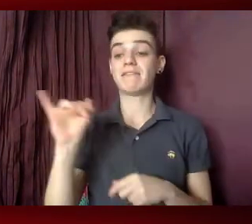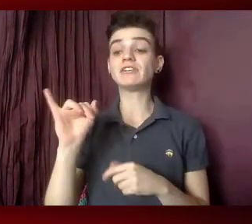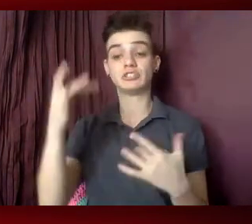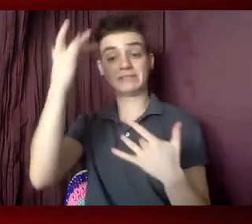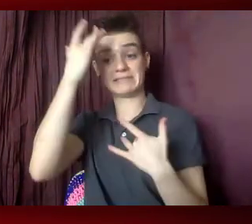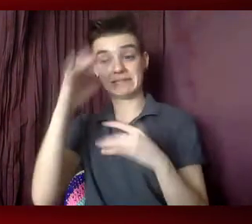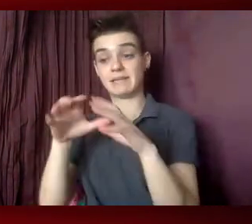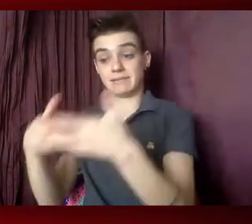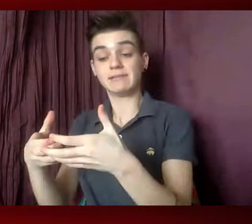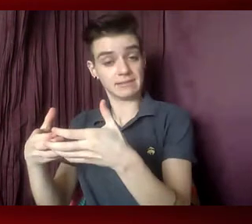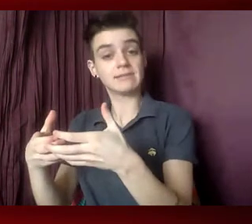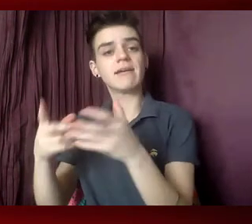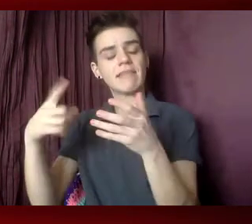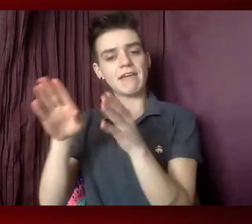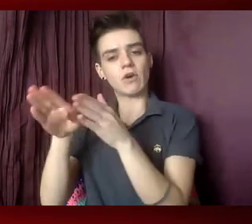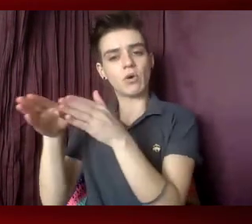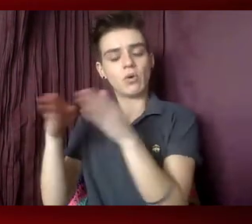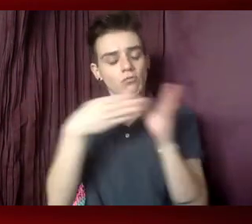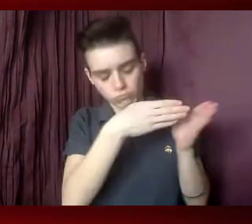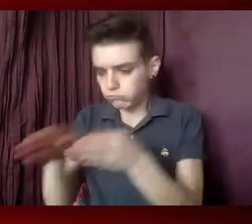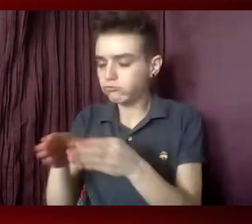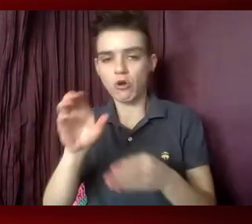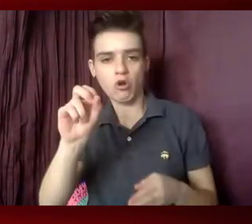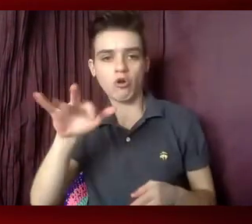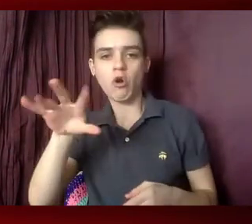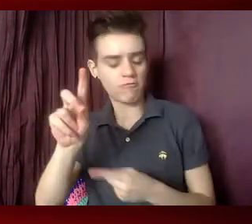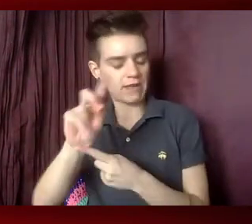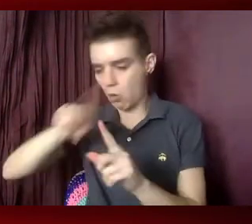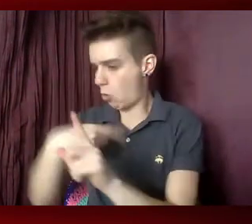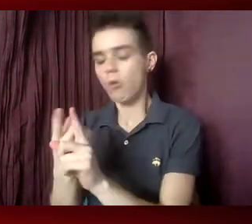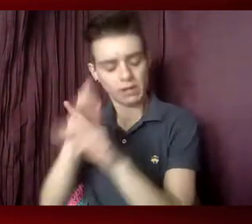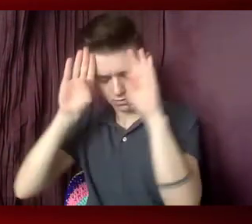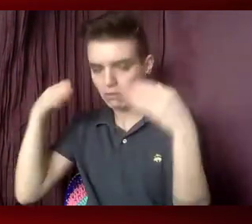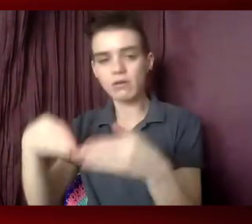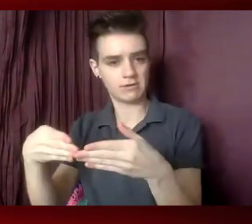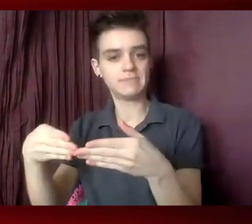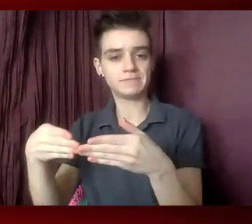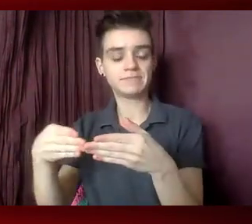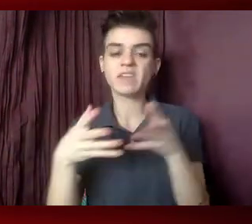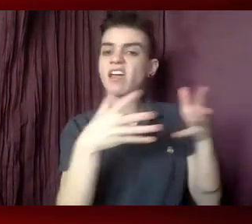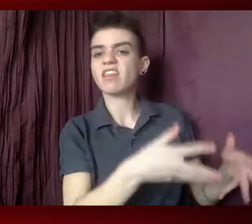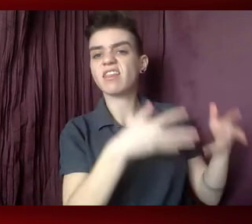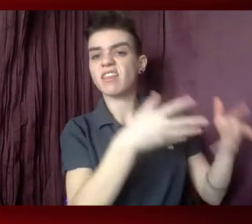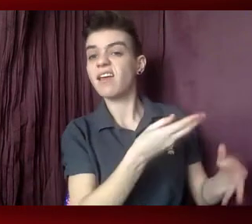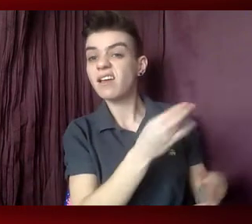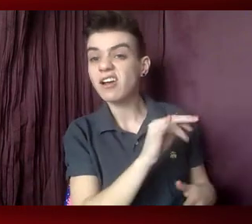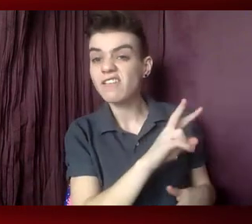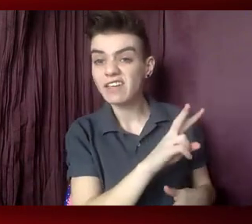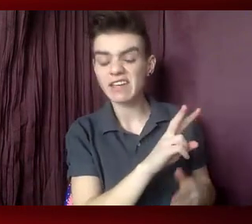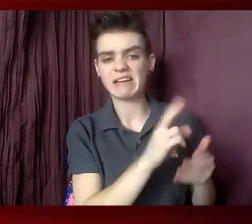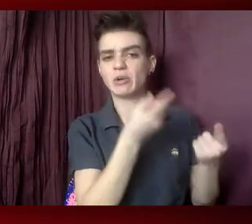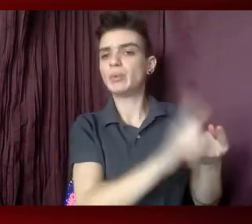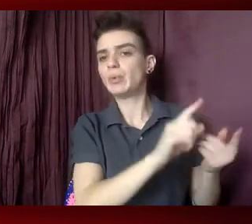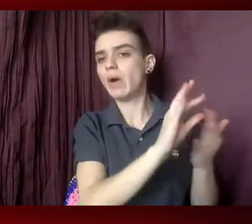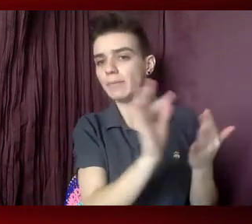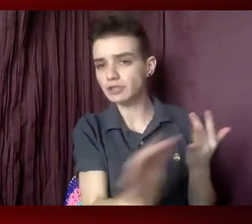has had to shift their attention entirely to caring for COVID-19 patients, leaving people with HIV with fewer options